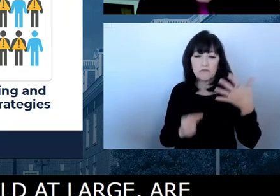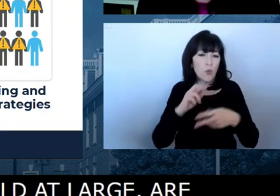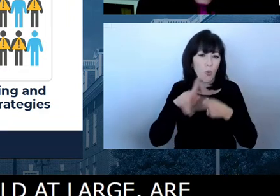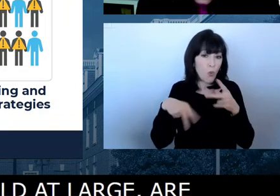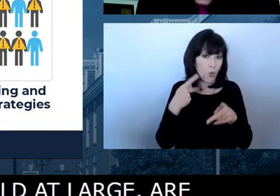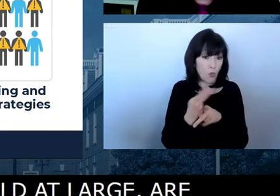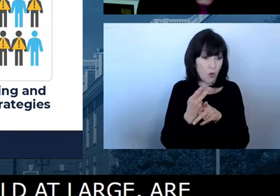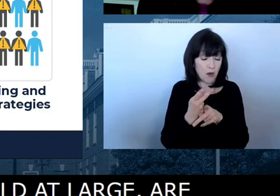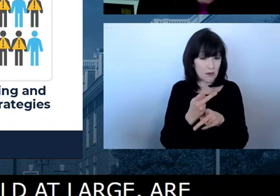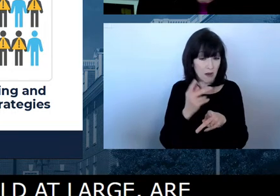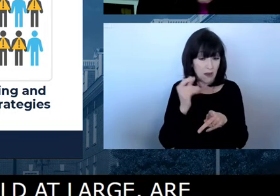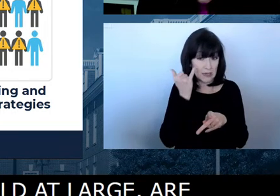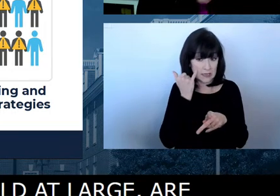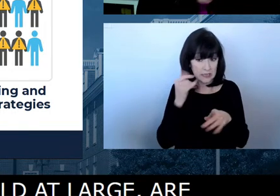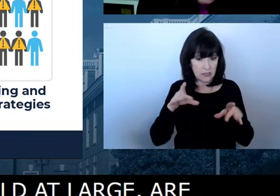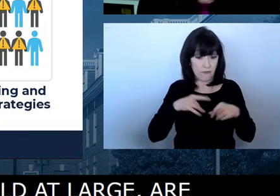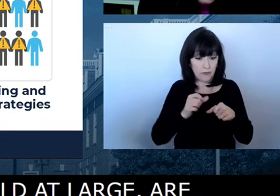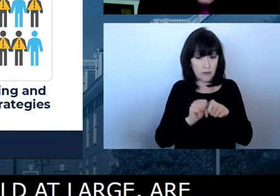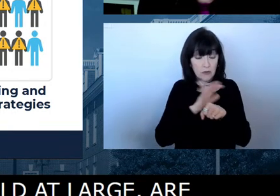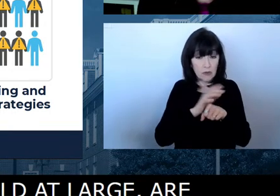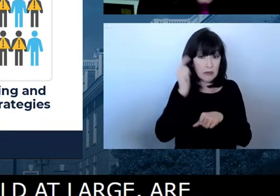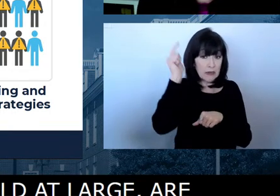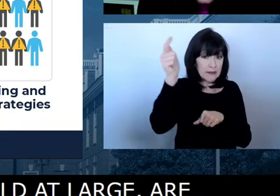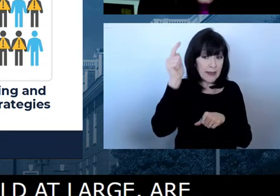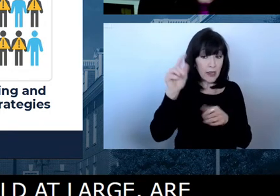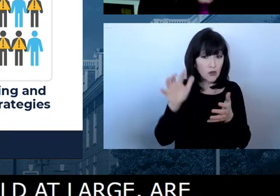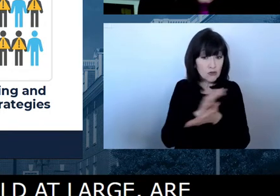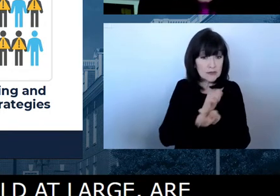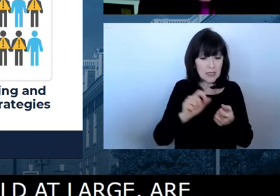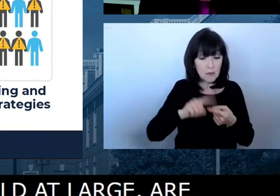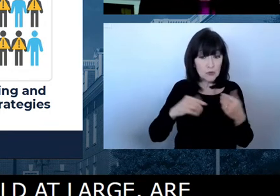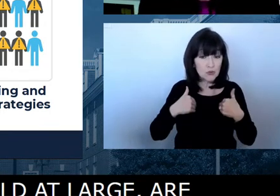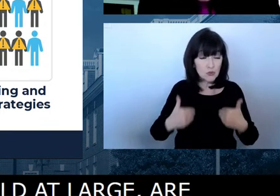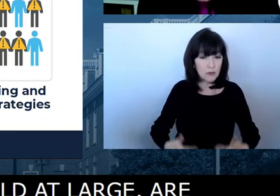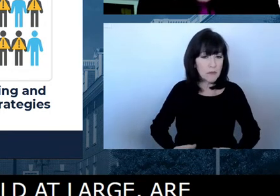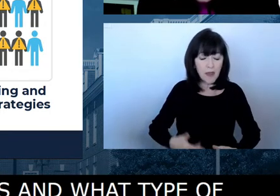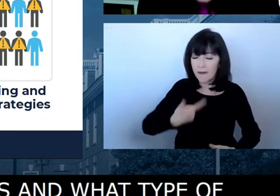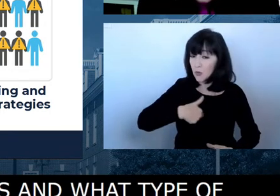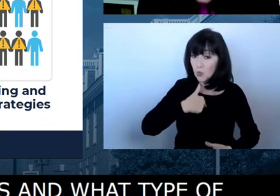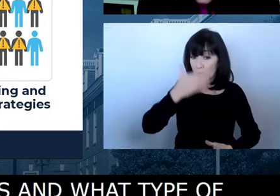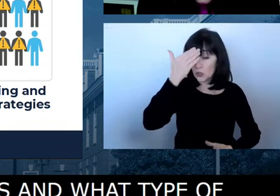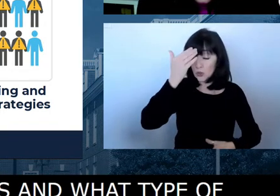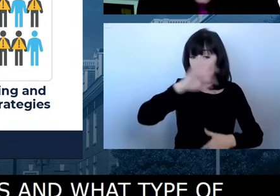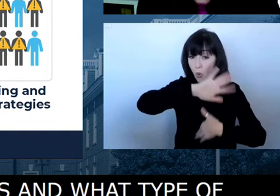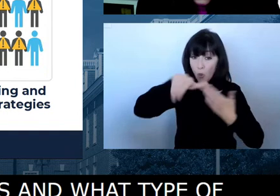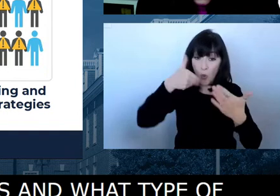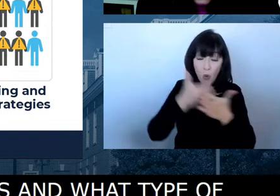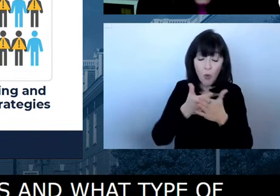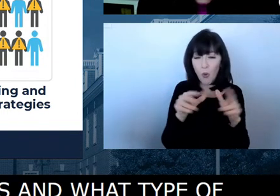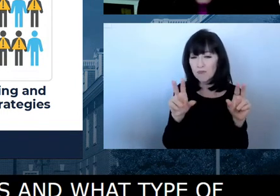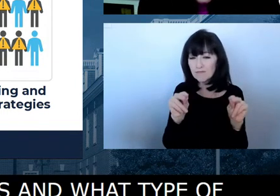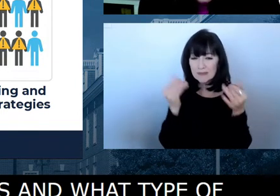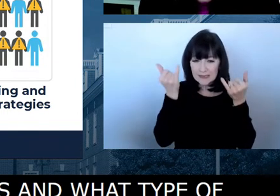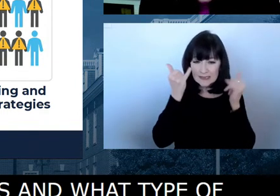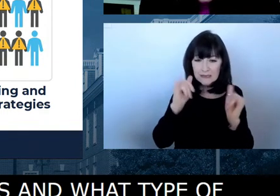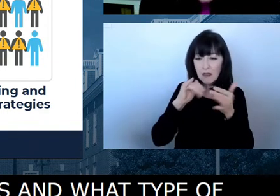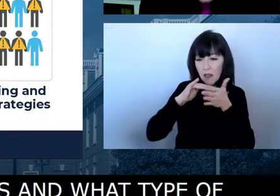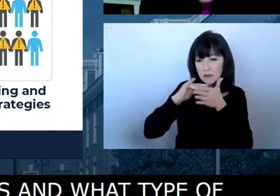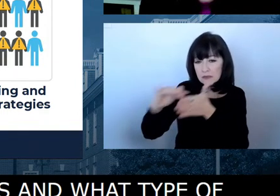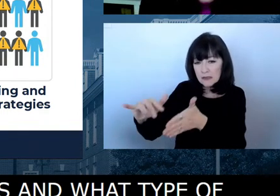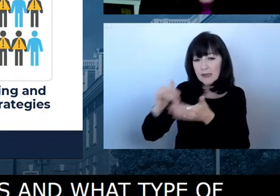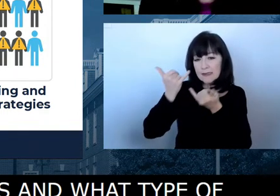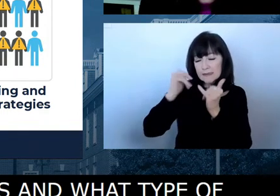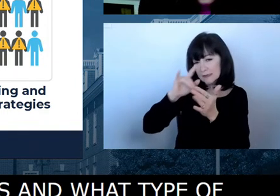it can do, uh, to people. But again, none of us know for certain what's the future holds, and we all need to minimize the